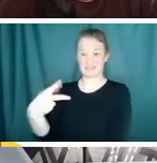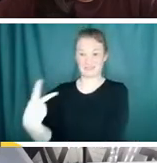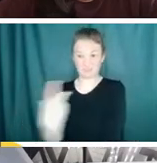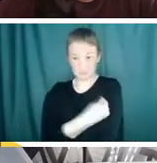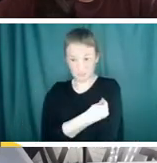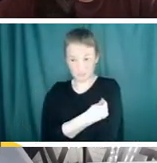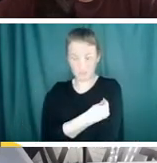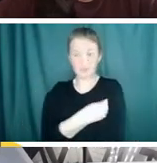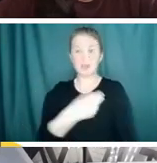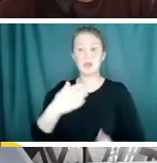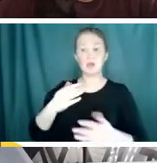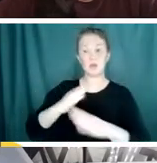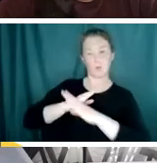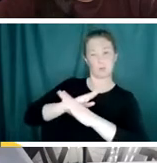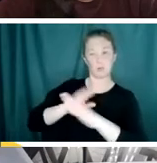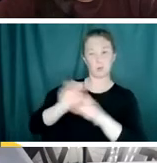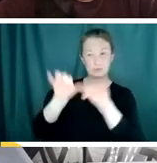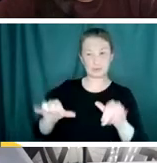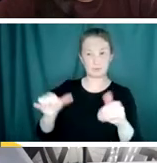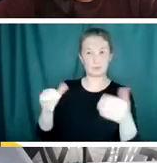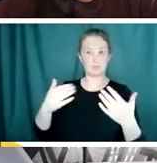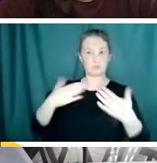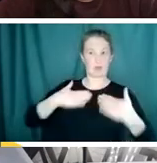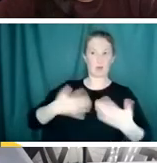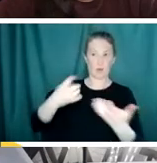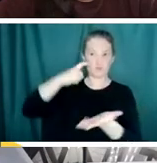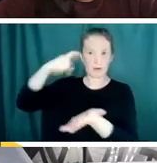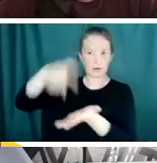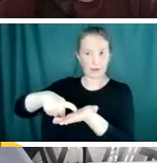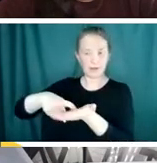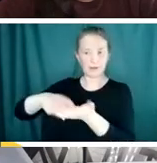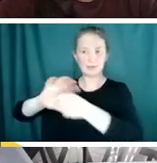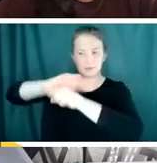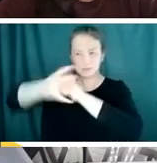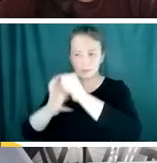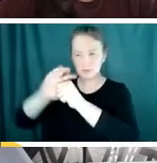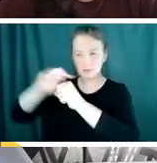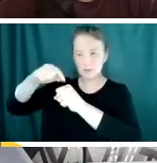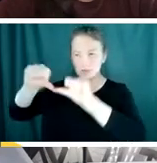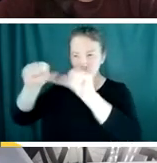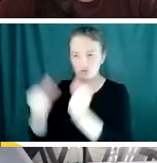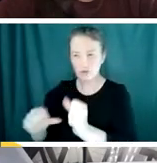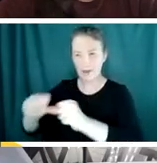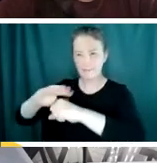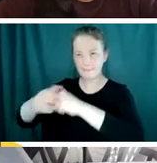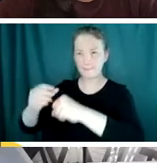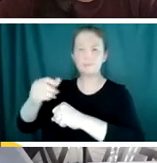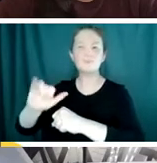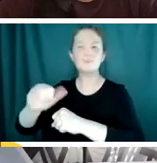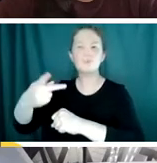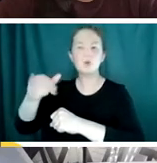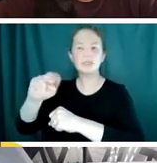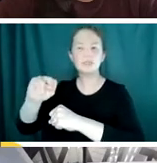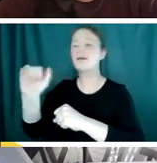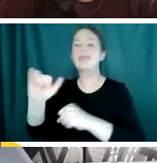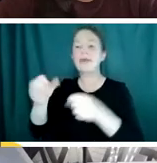system to recognize it, it recognizes the outside of the protein and the shape. And like when you take an egg and you crack it into a pan and